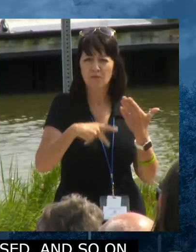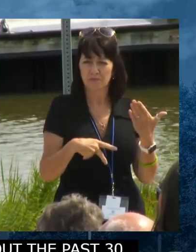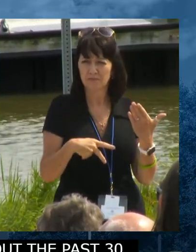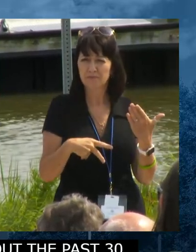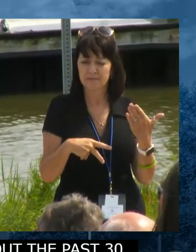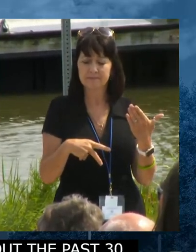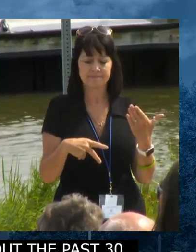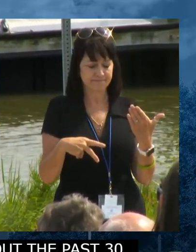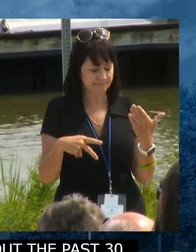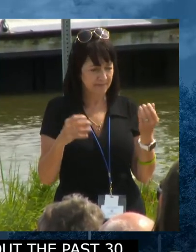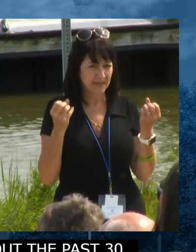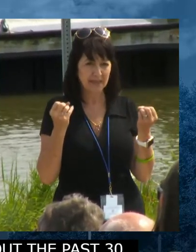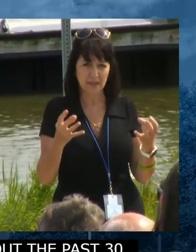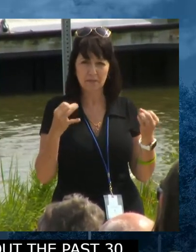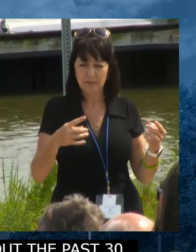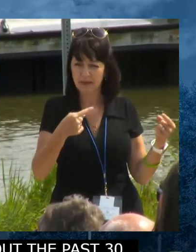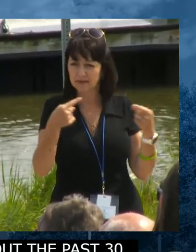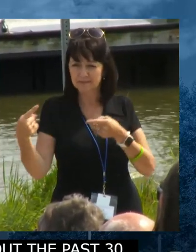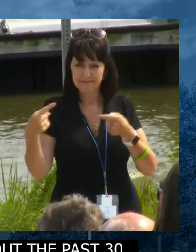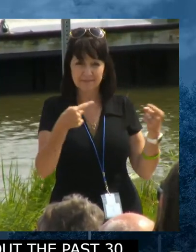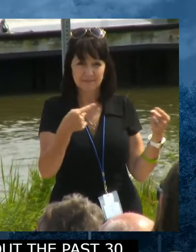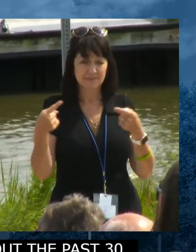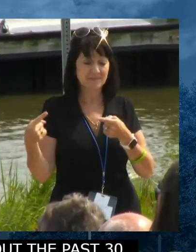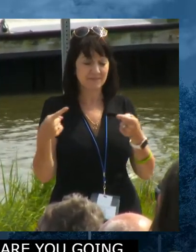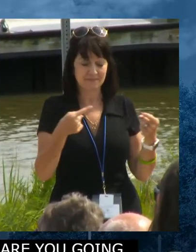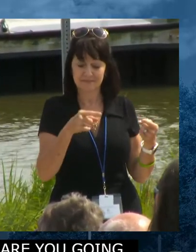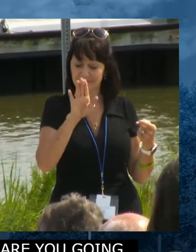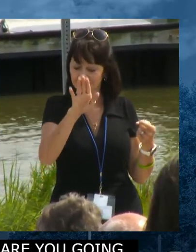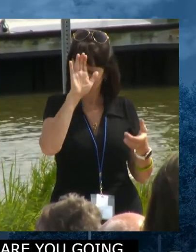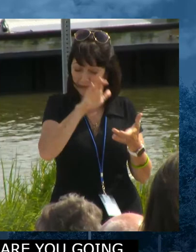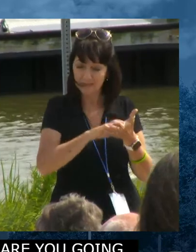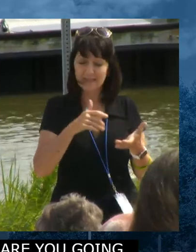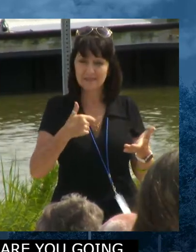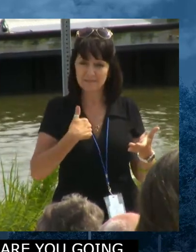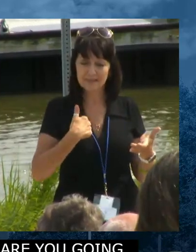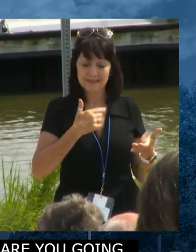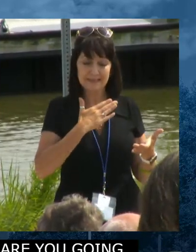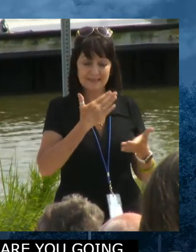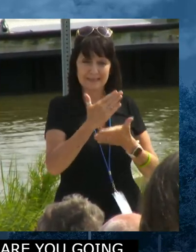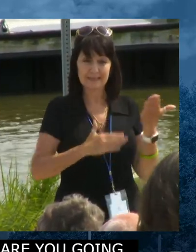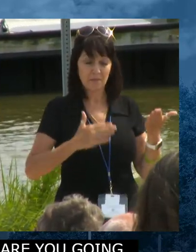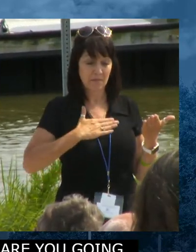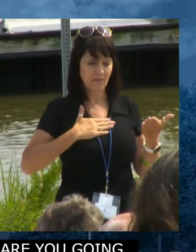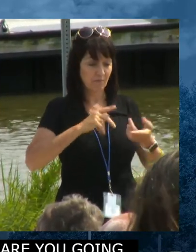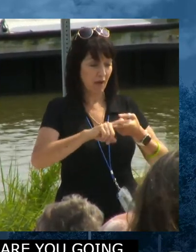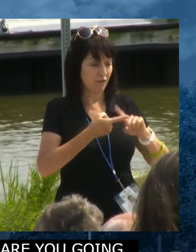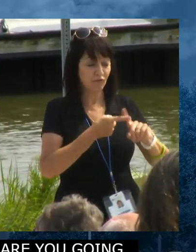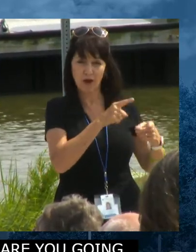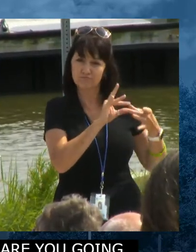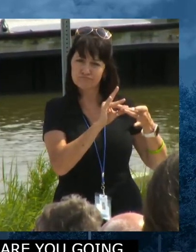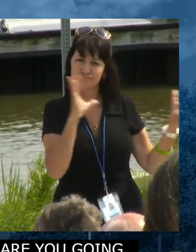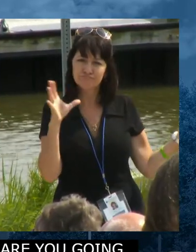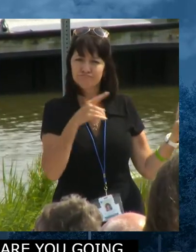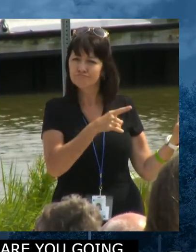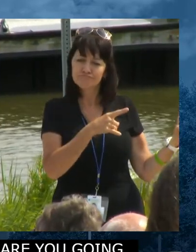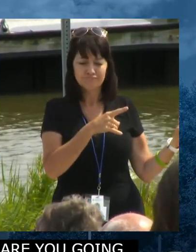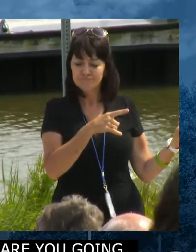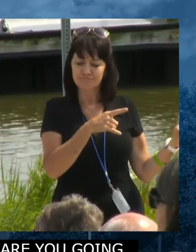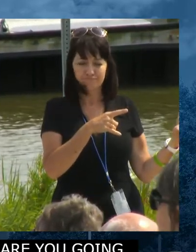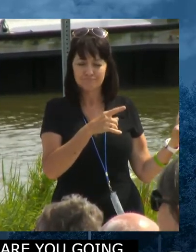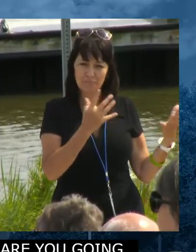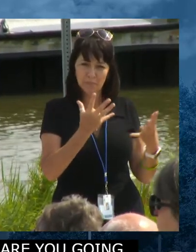of debates. I've won and lost friends as part of those discussions. But we are incredibly fortunate